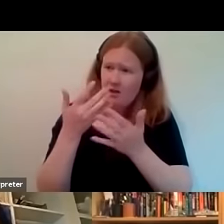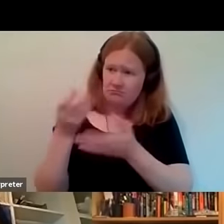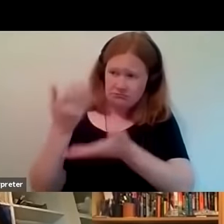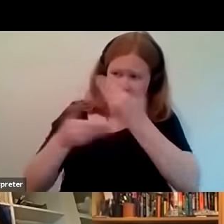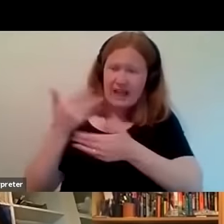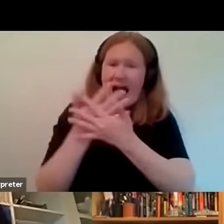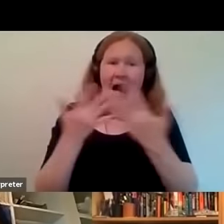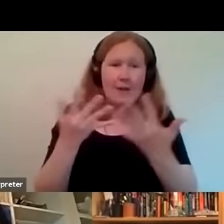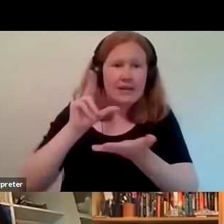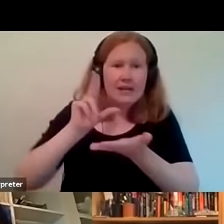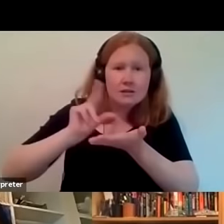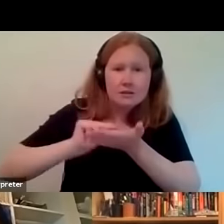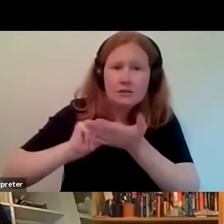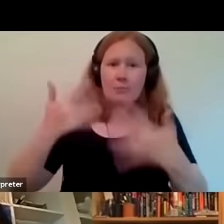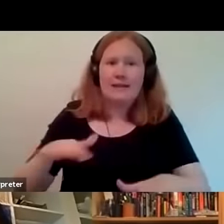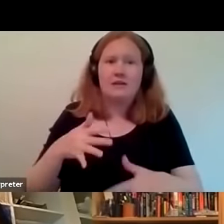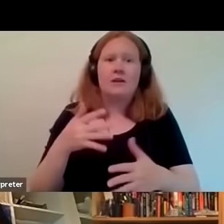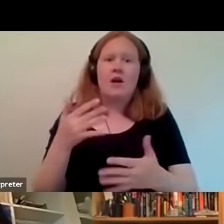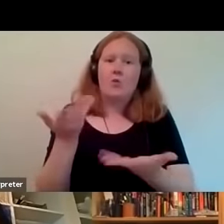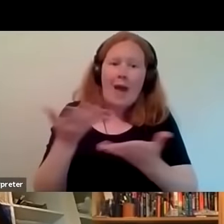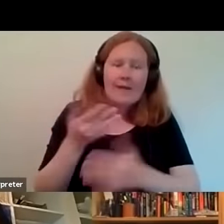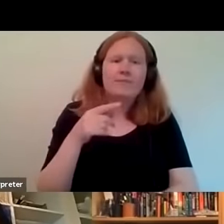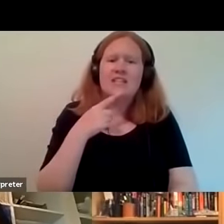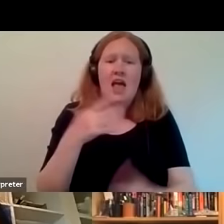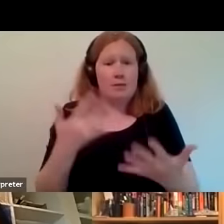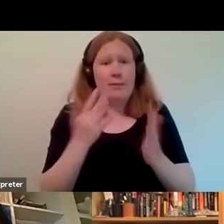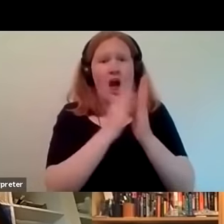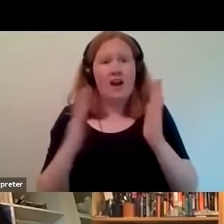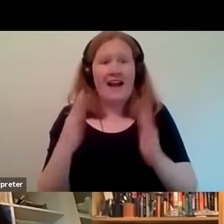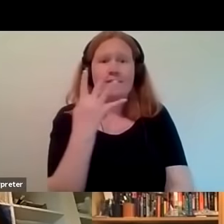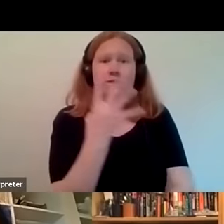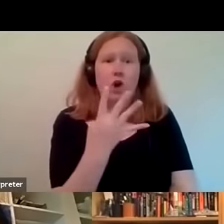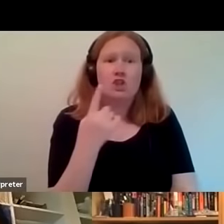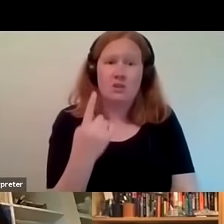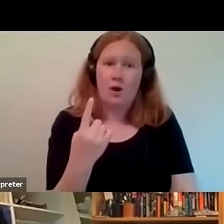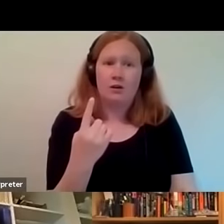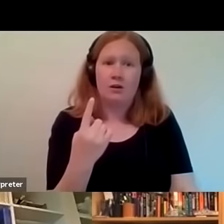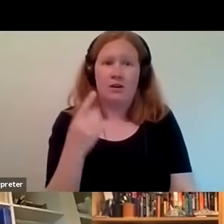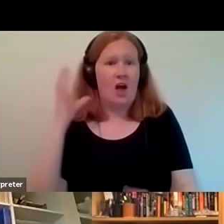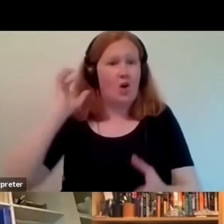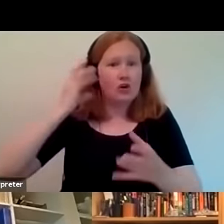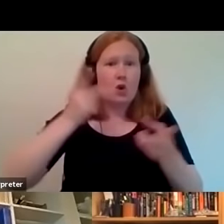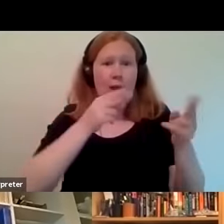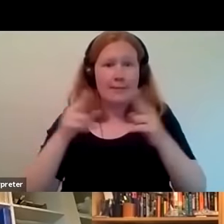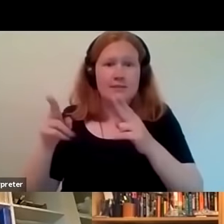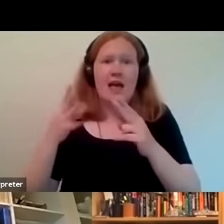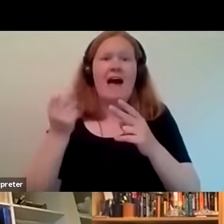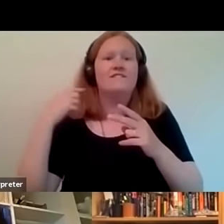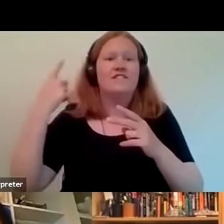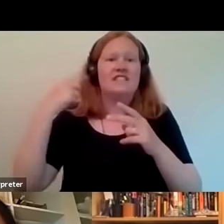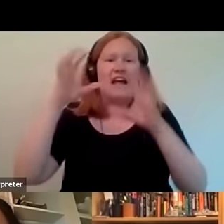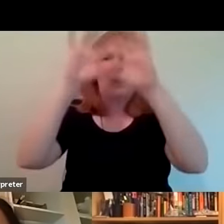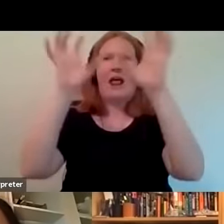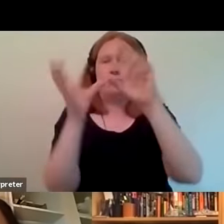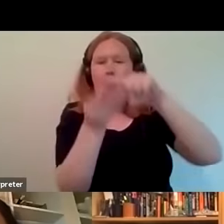can find them so we have 41 which are in the archive at the moment and they are sitting on um uh they're in soundcloud and they're also